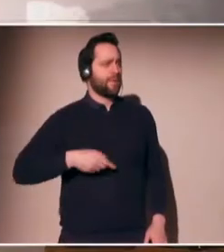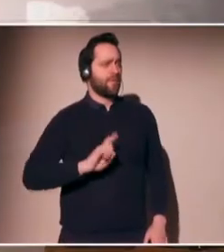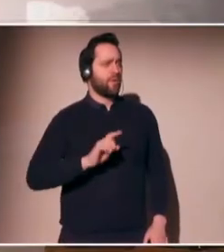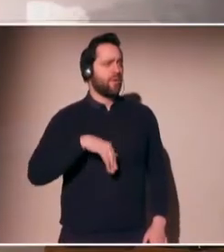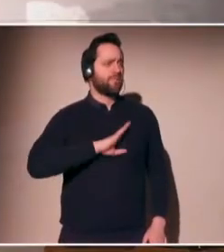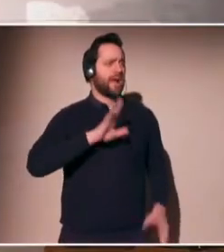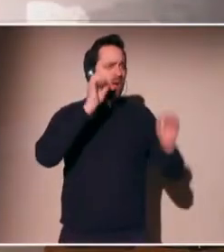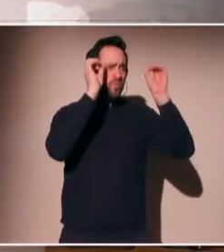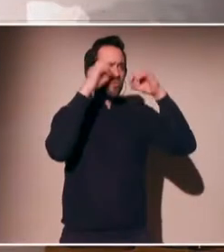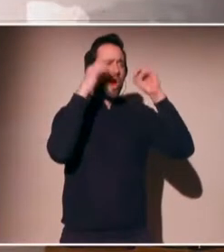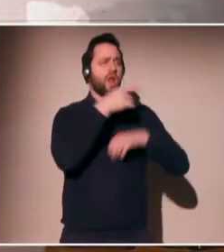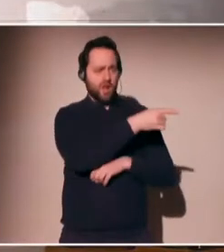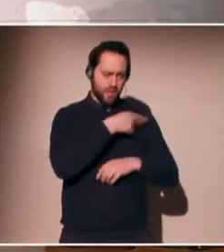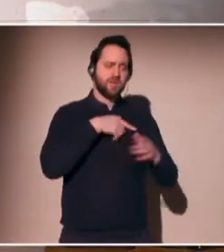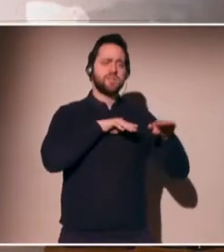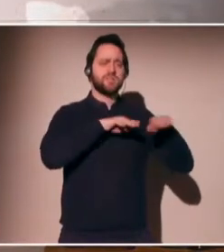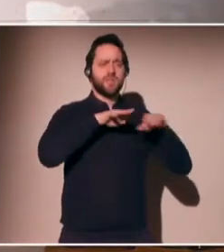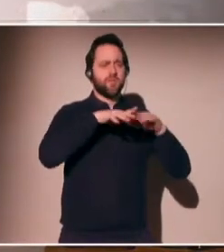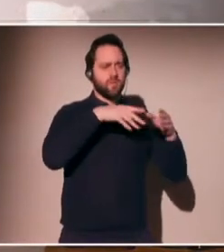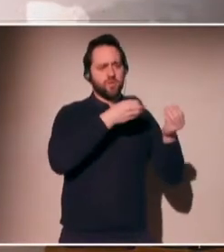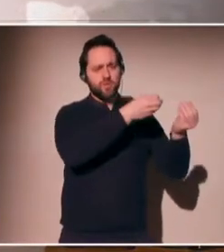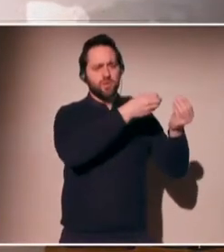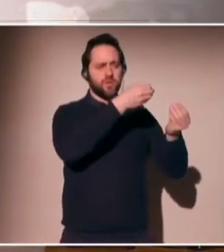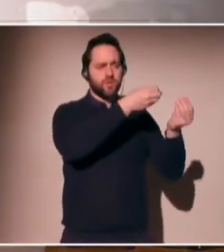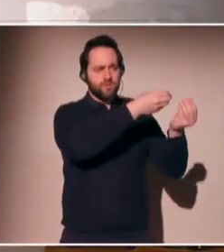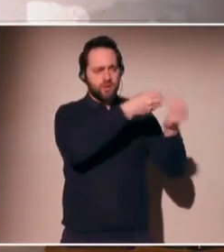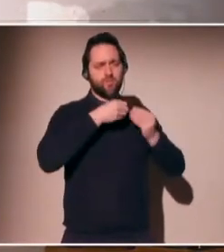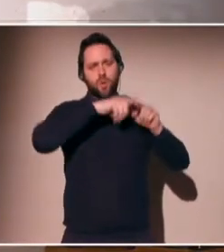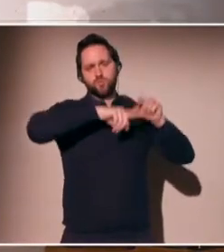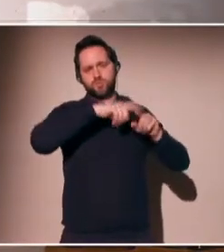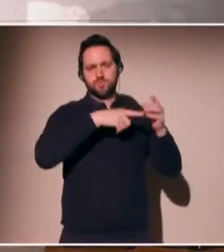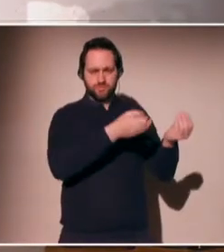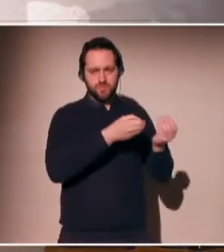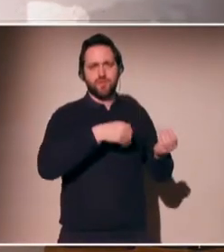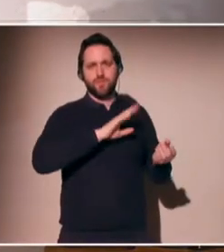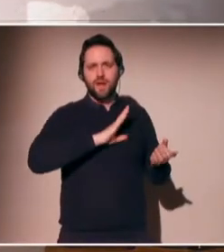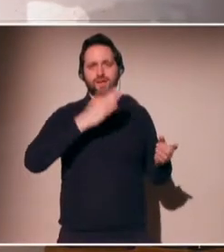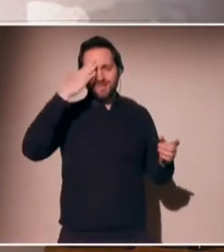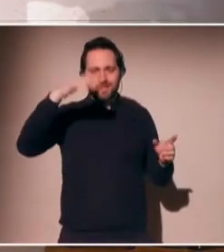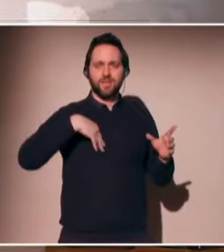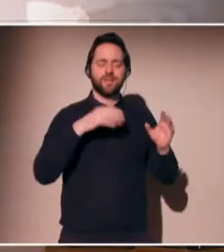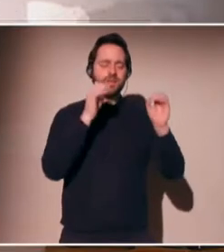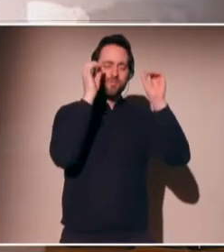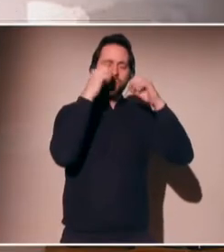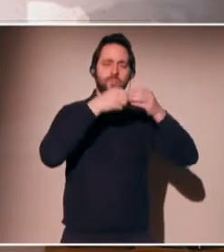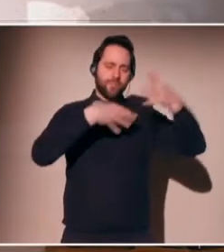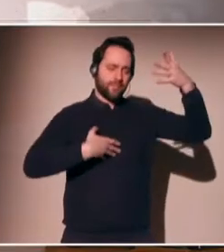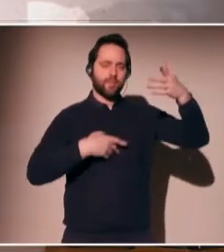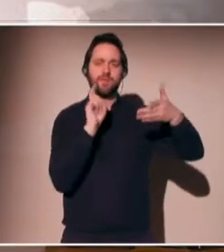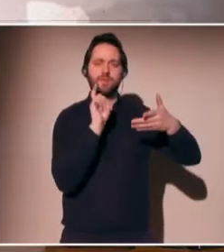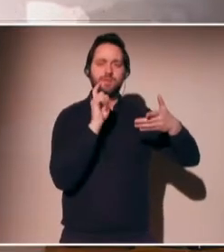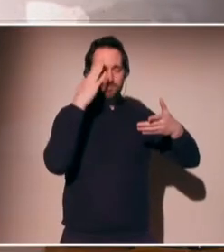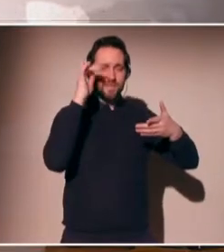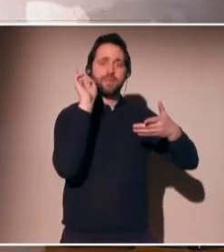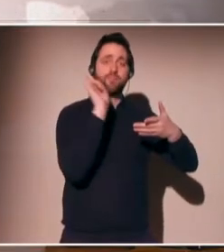algorithm is trying to optimize which ad to deliver to which audience solely based on which one it thinks it will click.